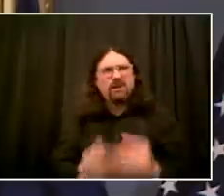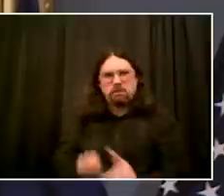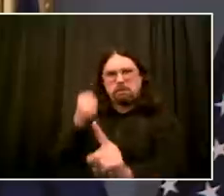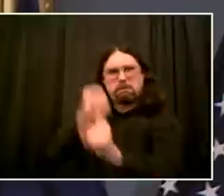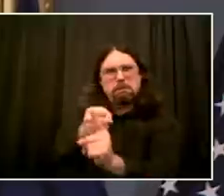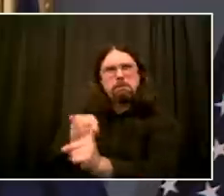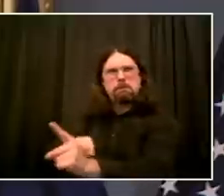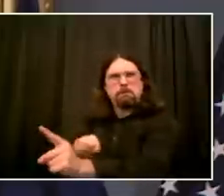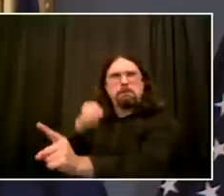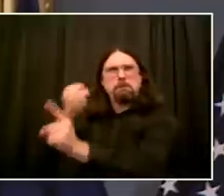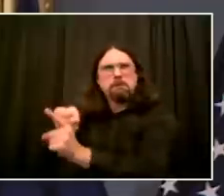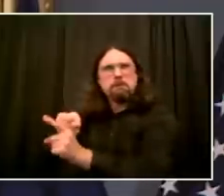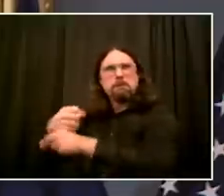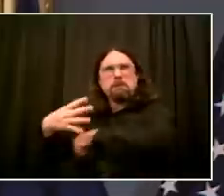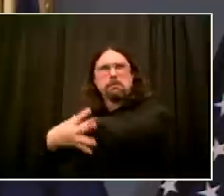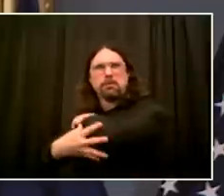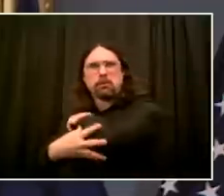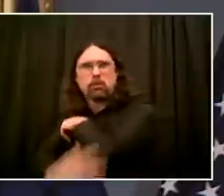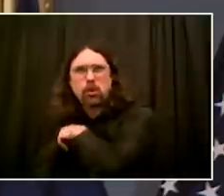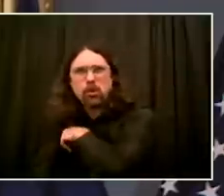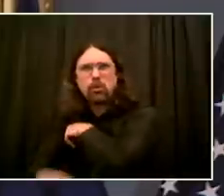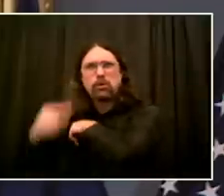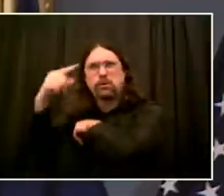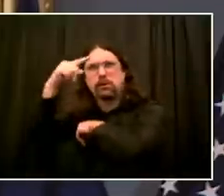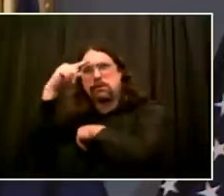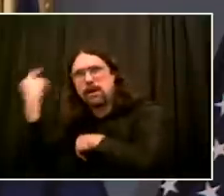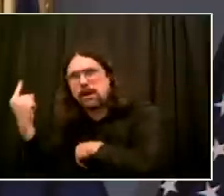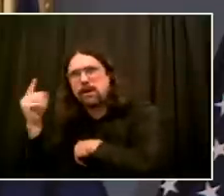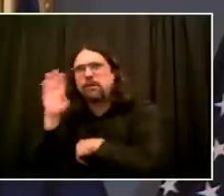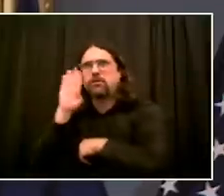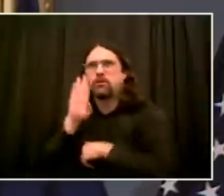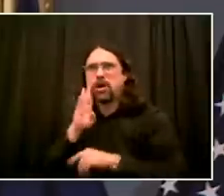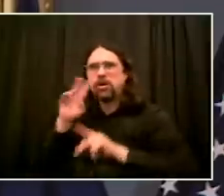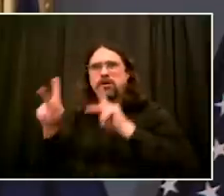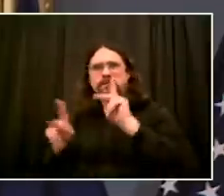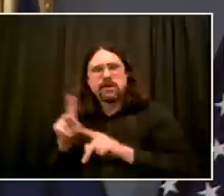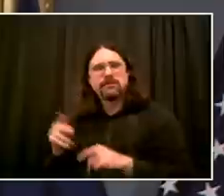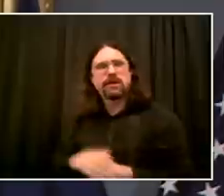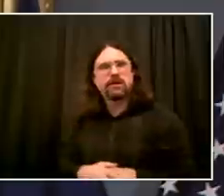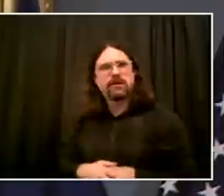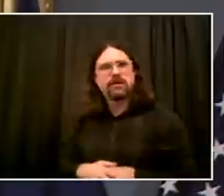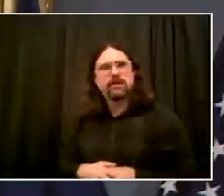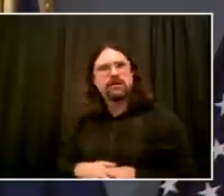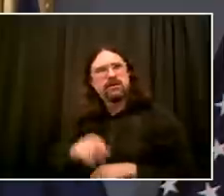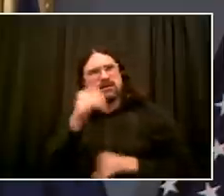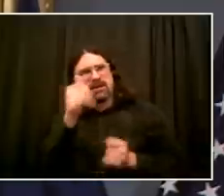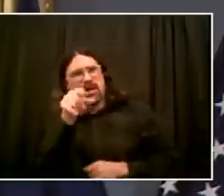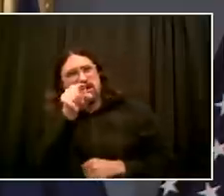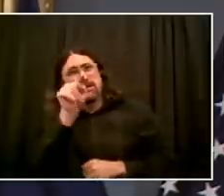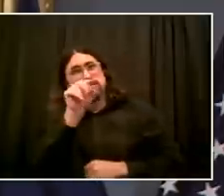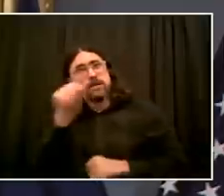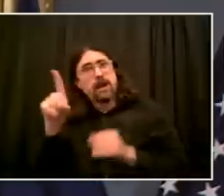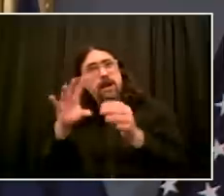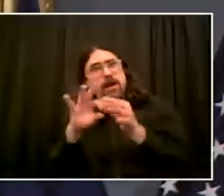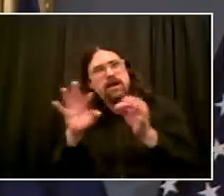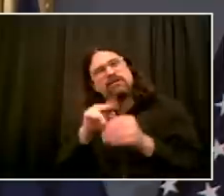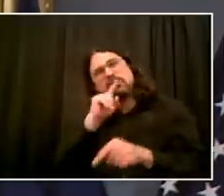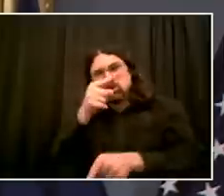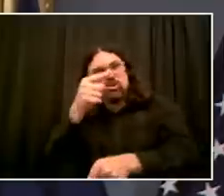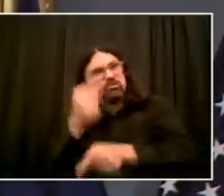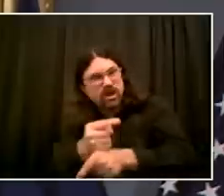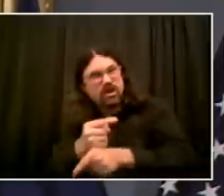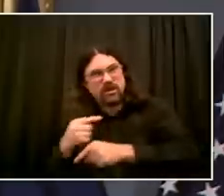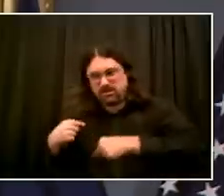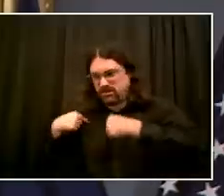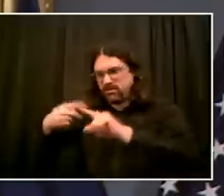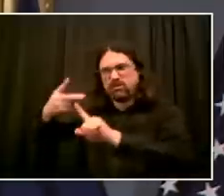here because people have been cooped up, because there's an extra level of frustration. But we still have to deal with that. That's the